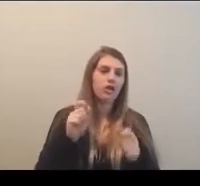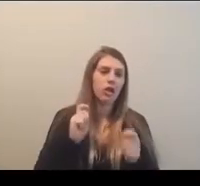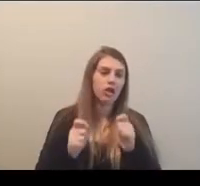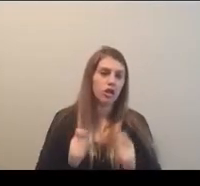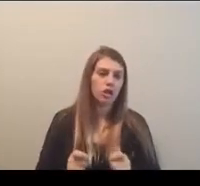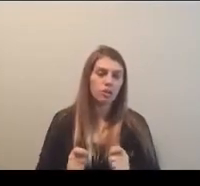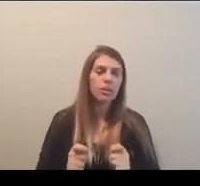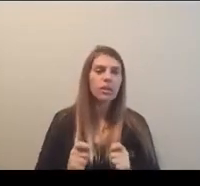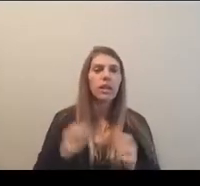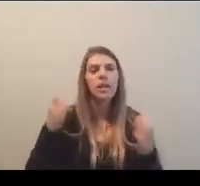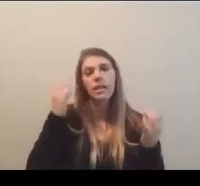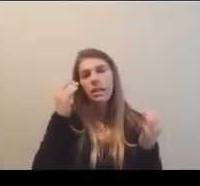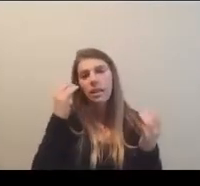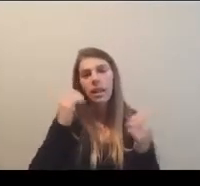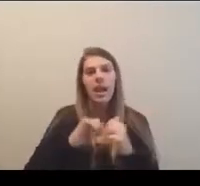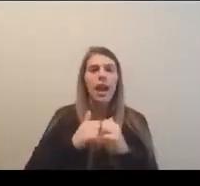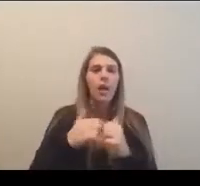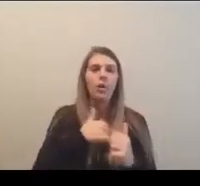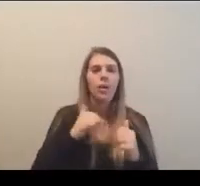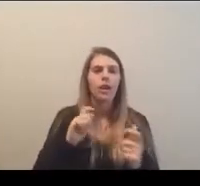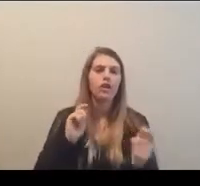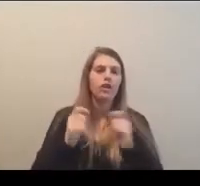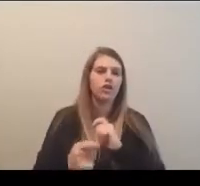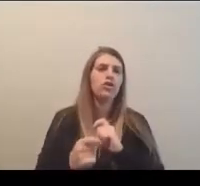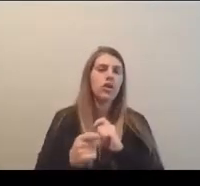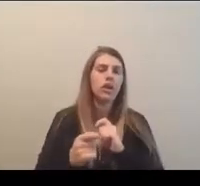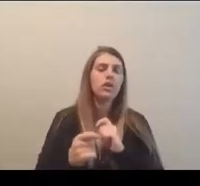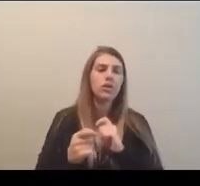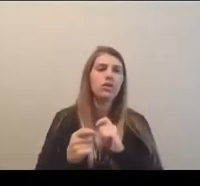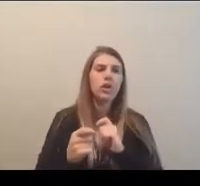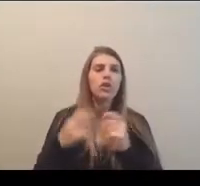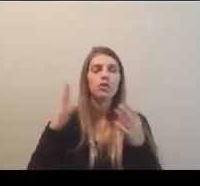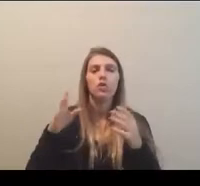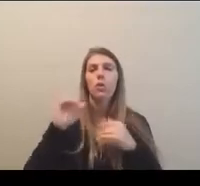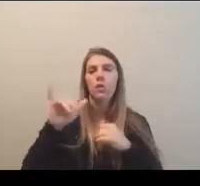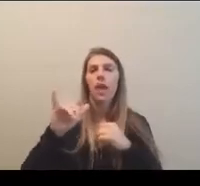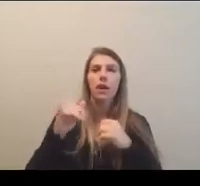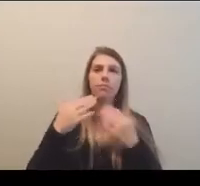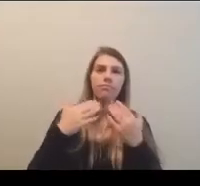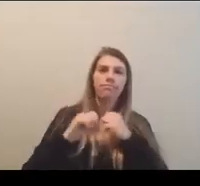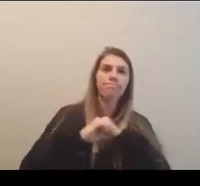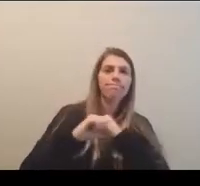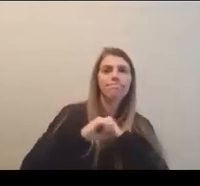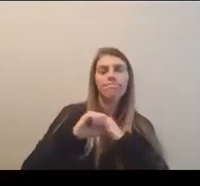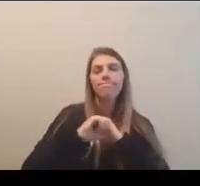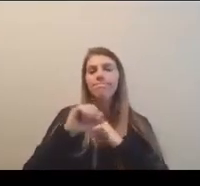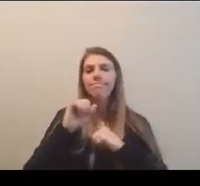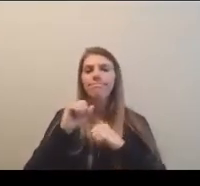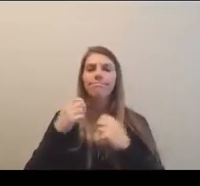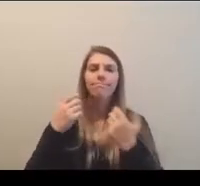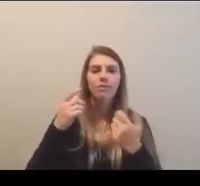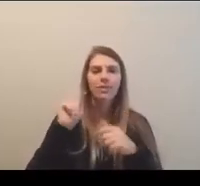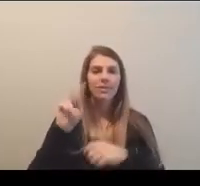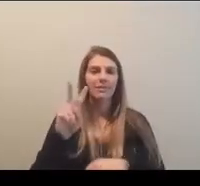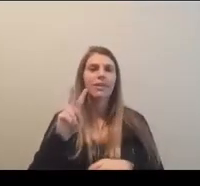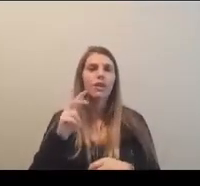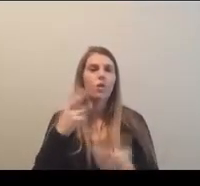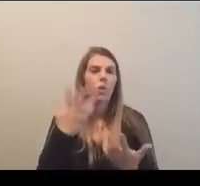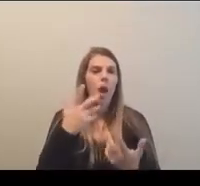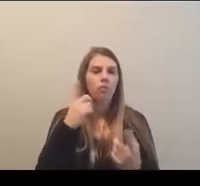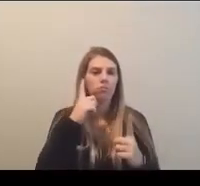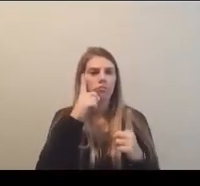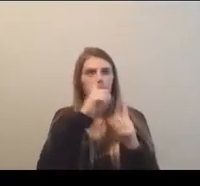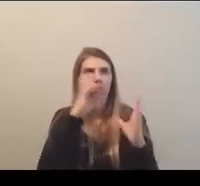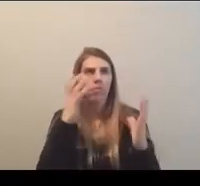and think about how we can change some things so that, uh, the broadcast coverage, um, et cetera, is, really where, um, we want it to be.